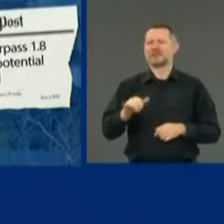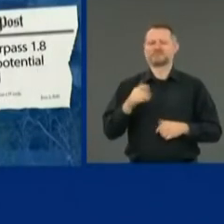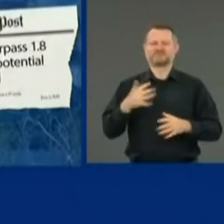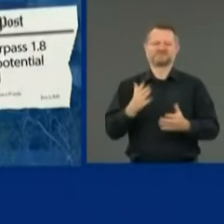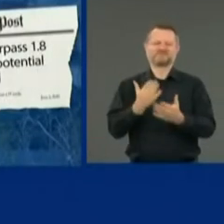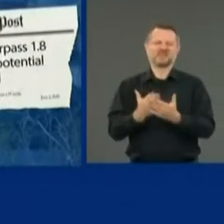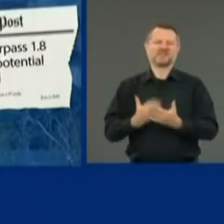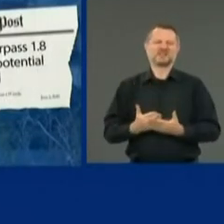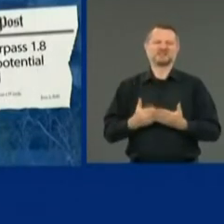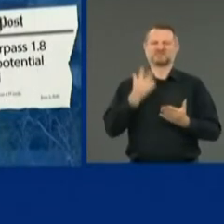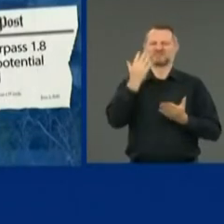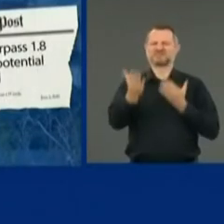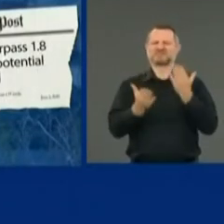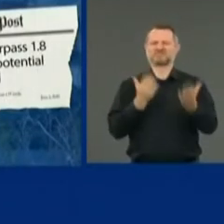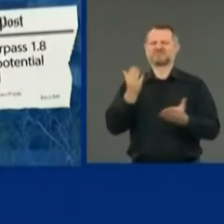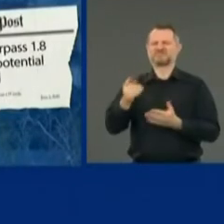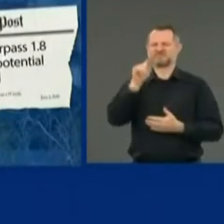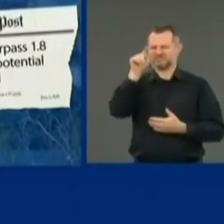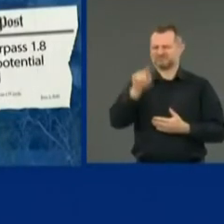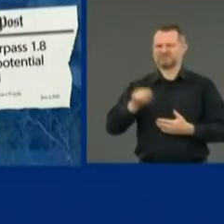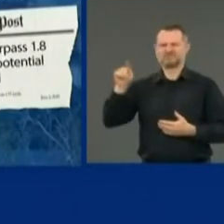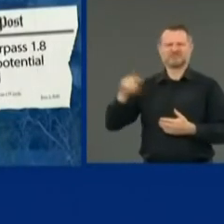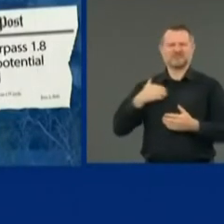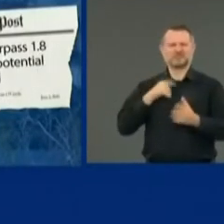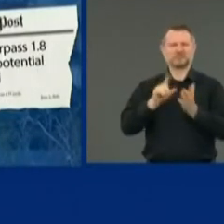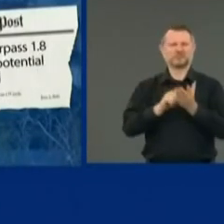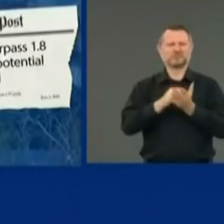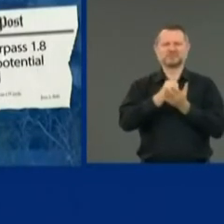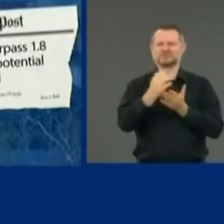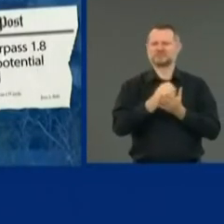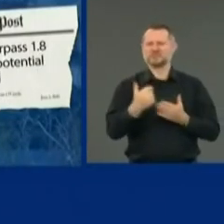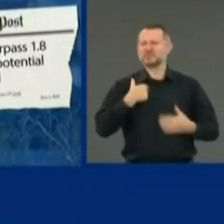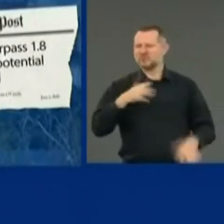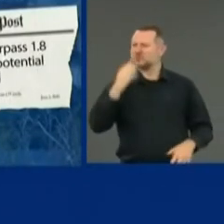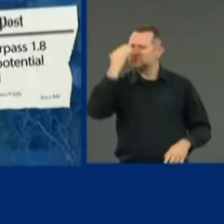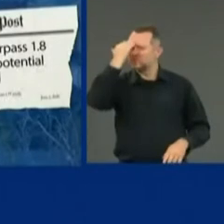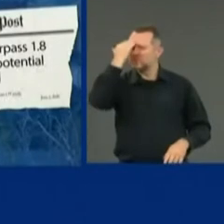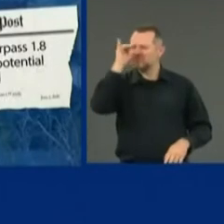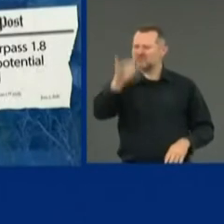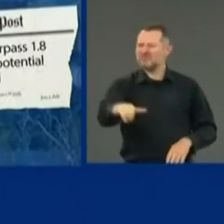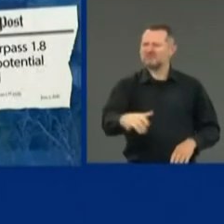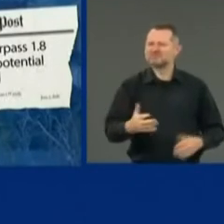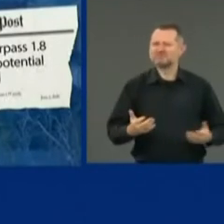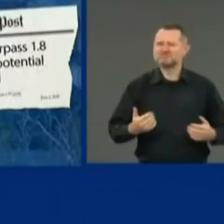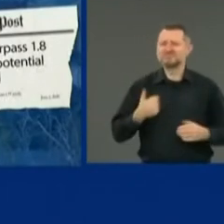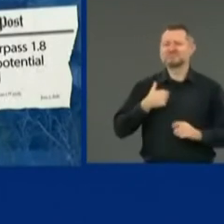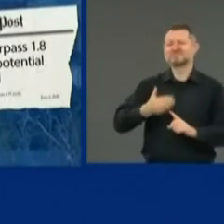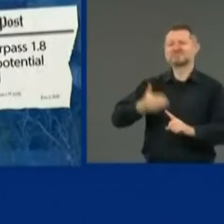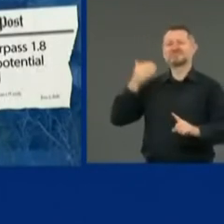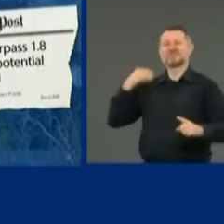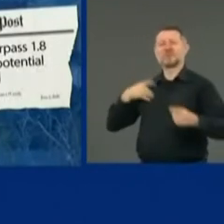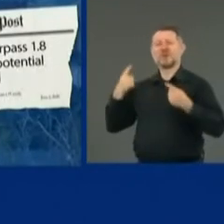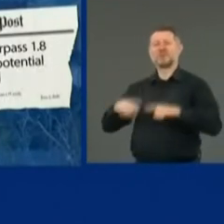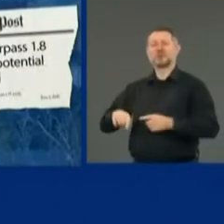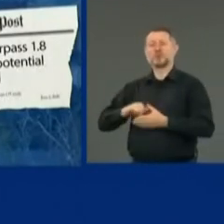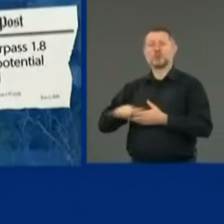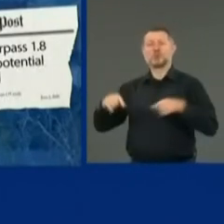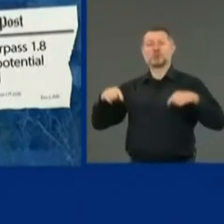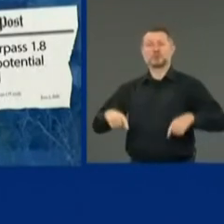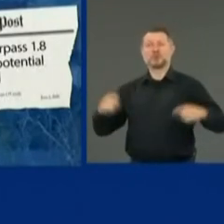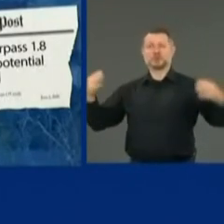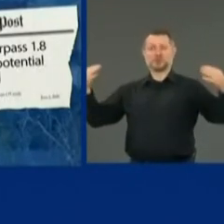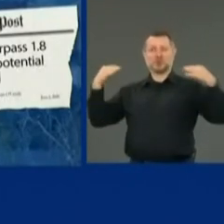can happen. This can happen. We know it can happen because it happened here. We've made all this progress. Please,